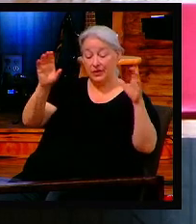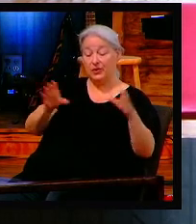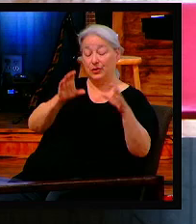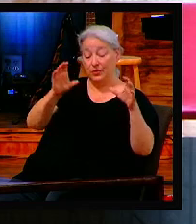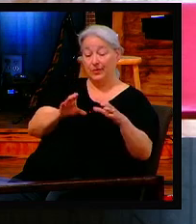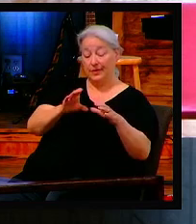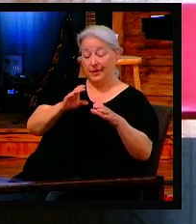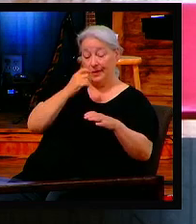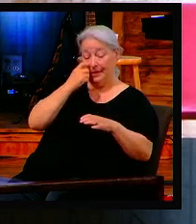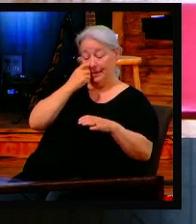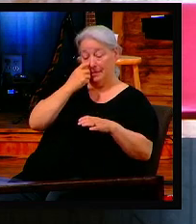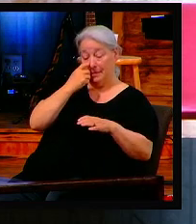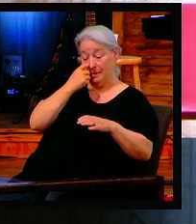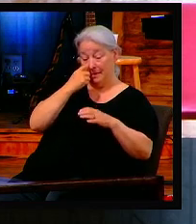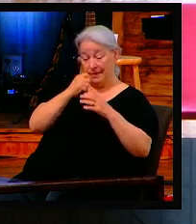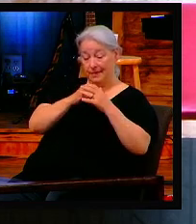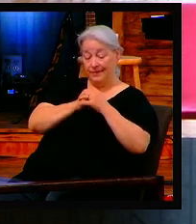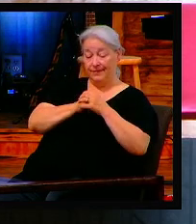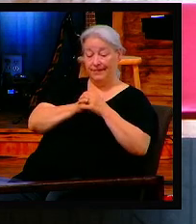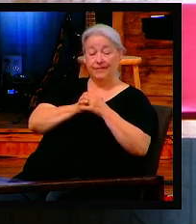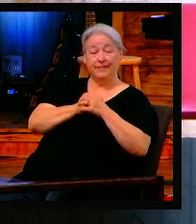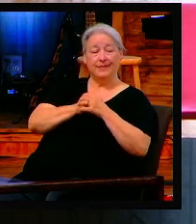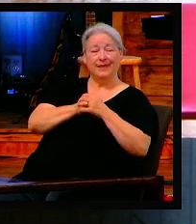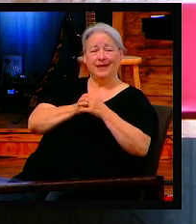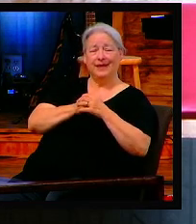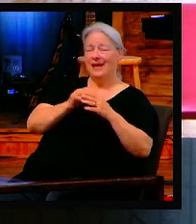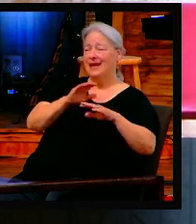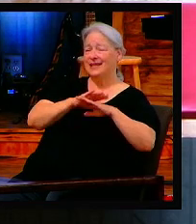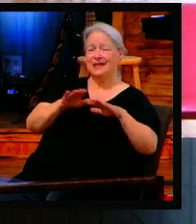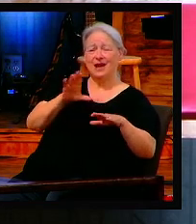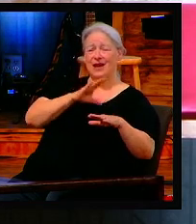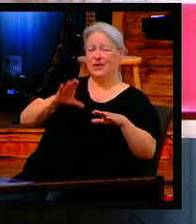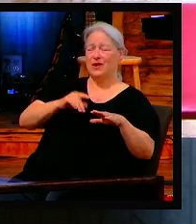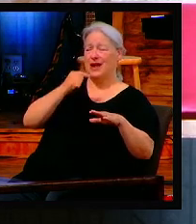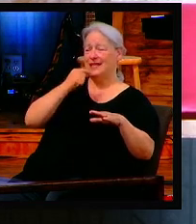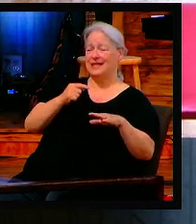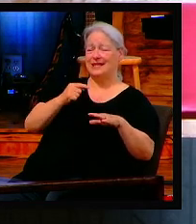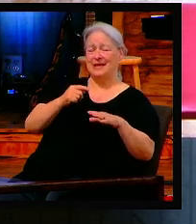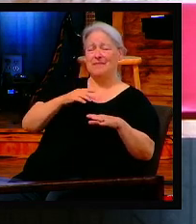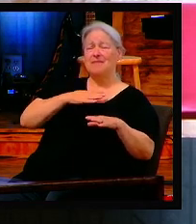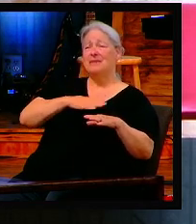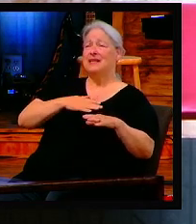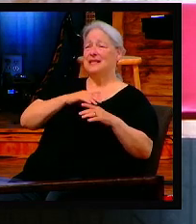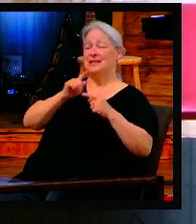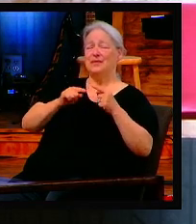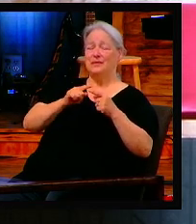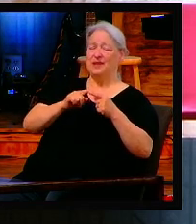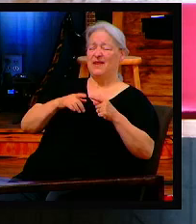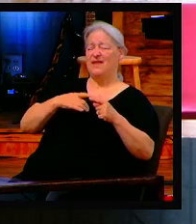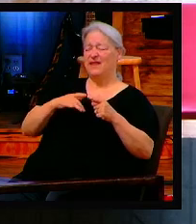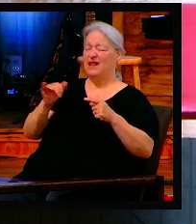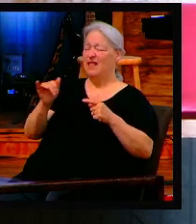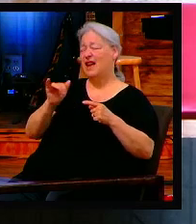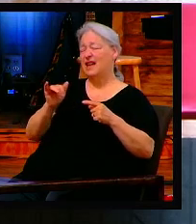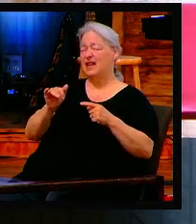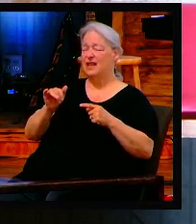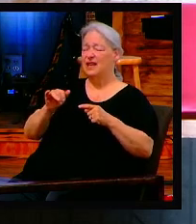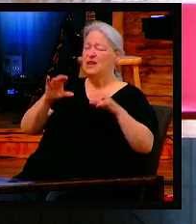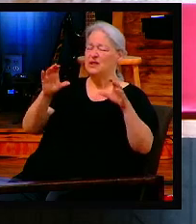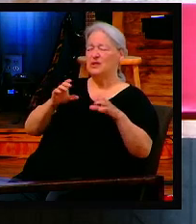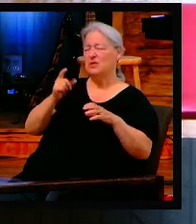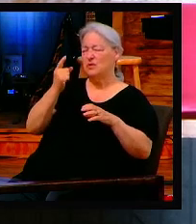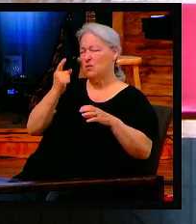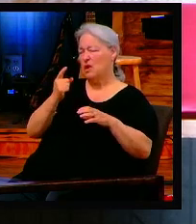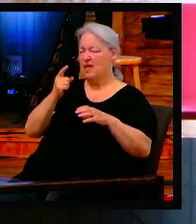Must do. It's not Christ saying, would you please when you feel like it? Would you come on? Just do one little thing.